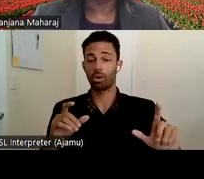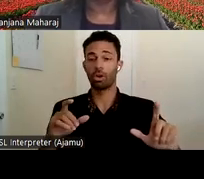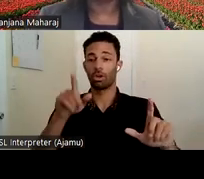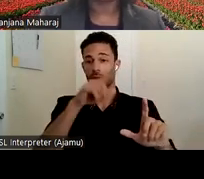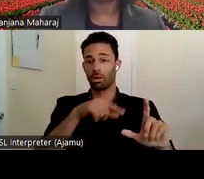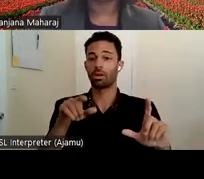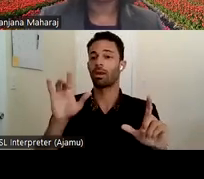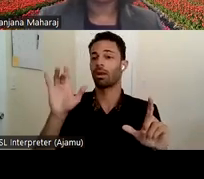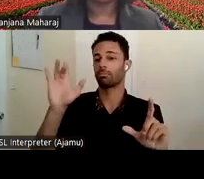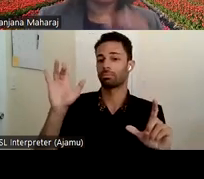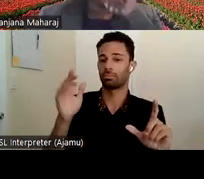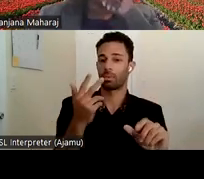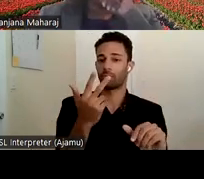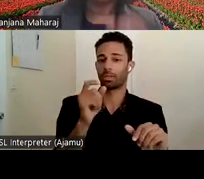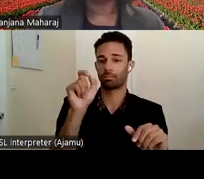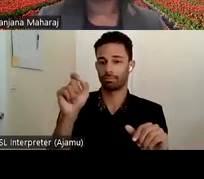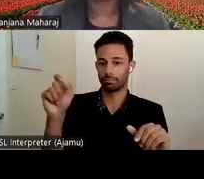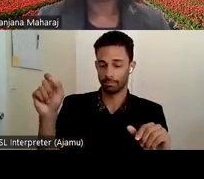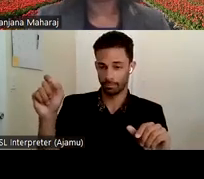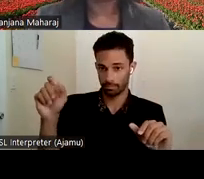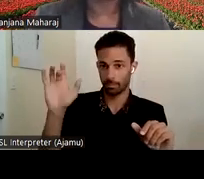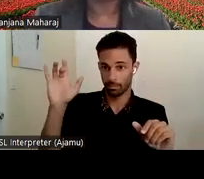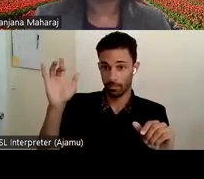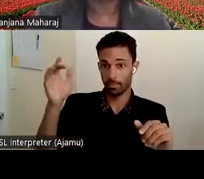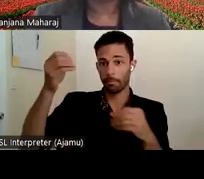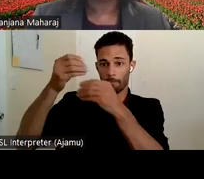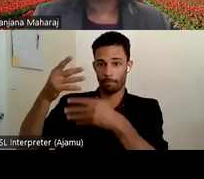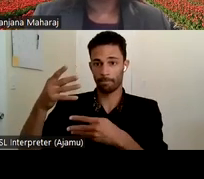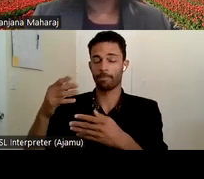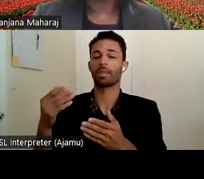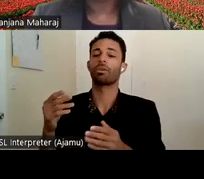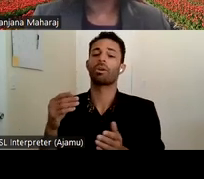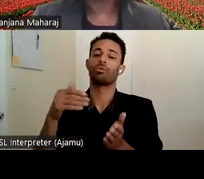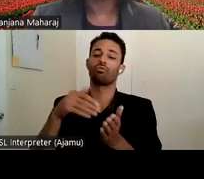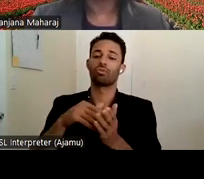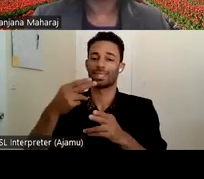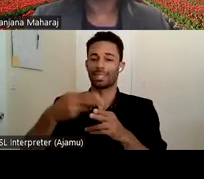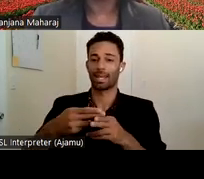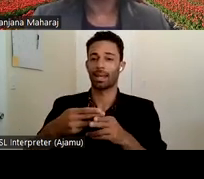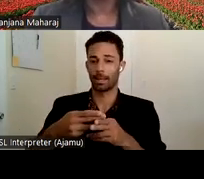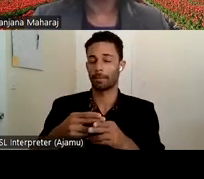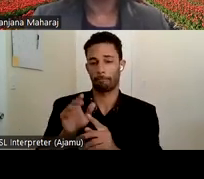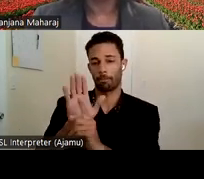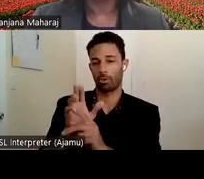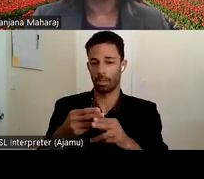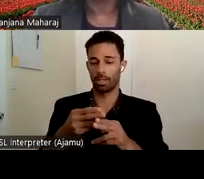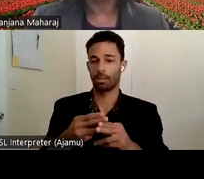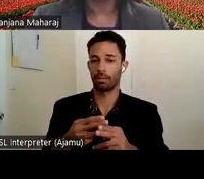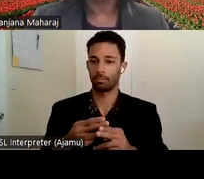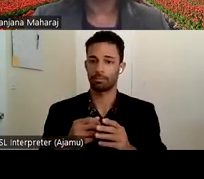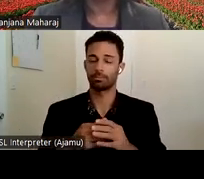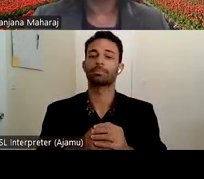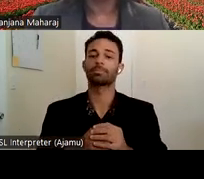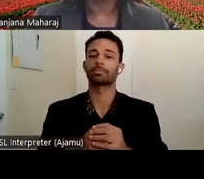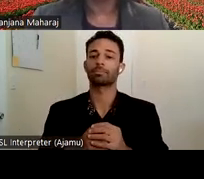select the dots, and then select rename in the menu. So if we can, if you can take a minute to do